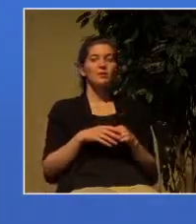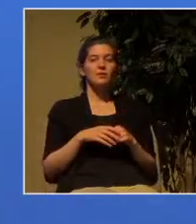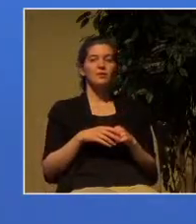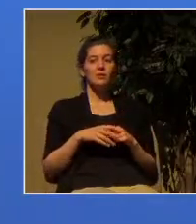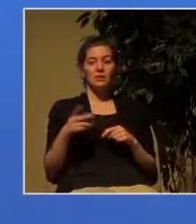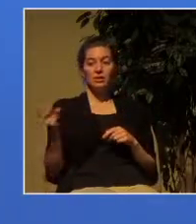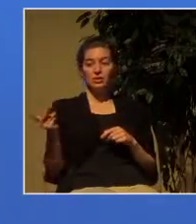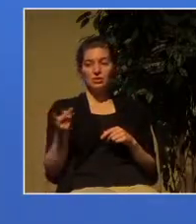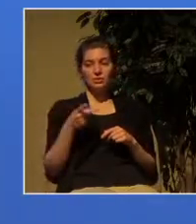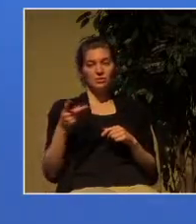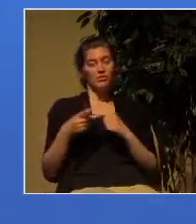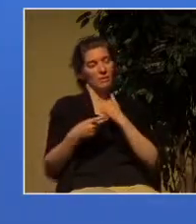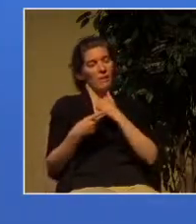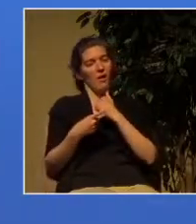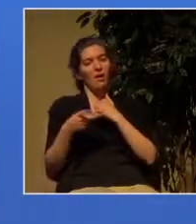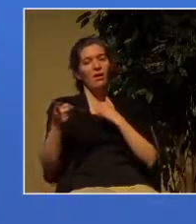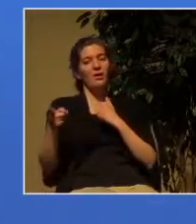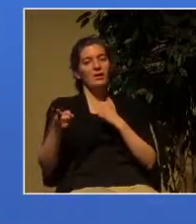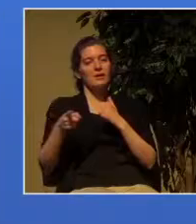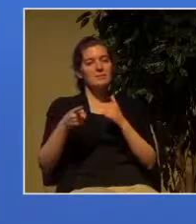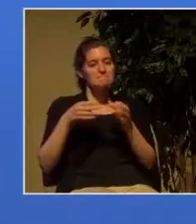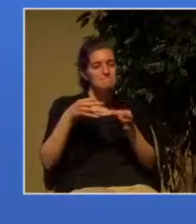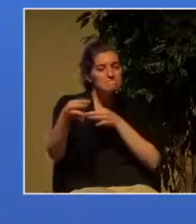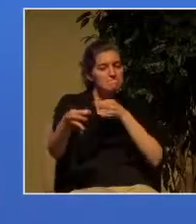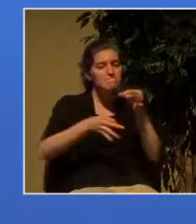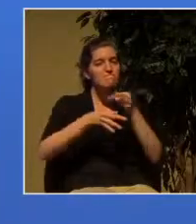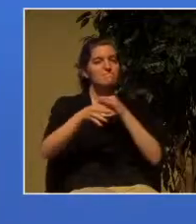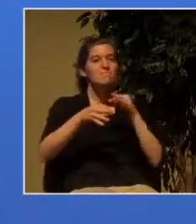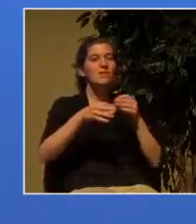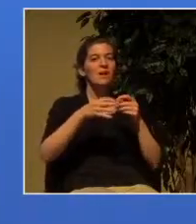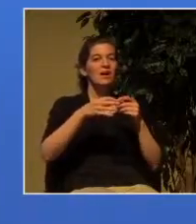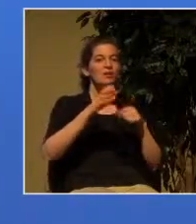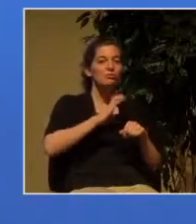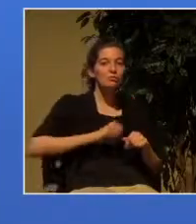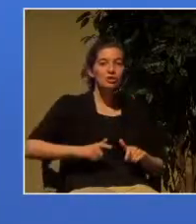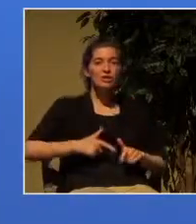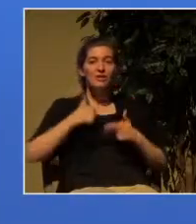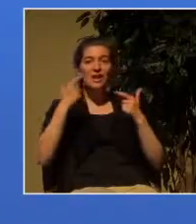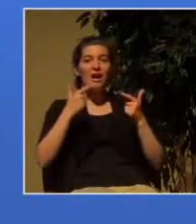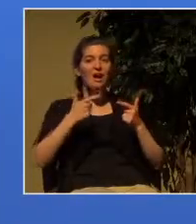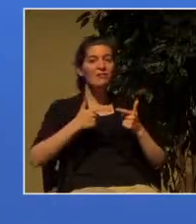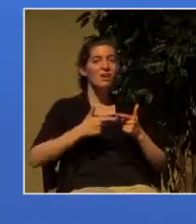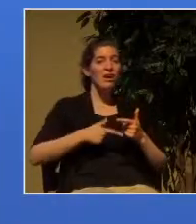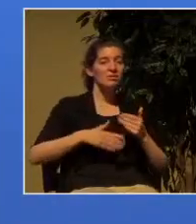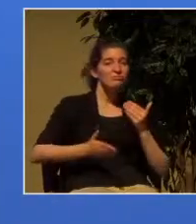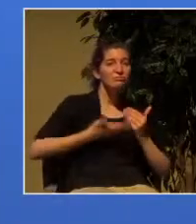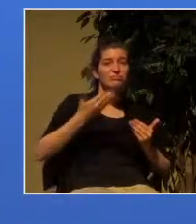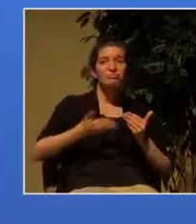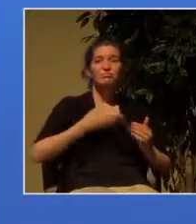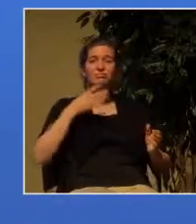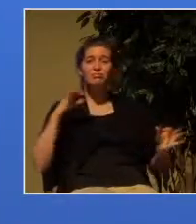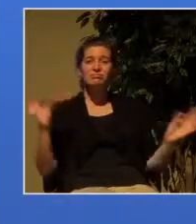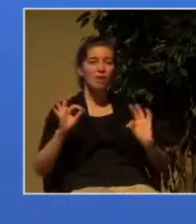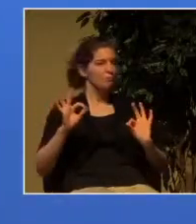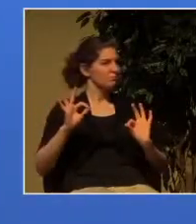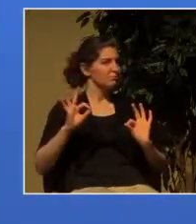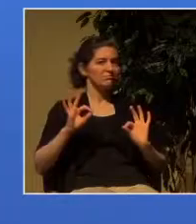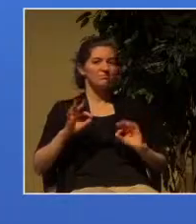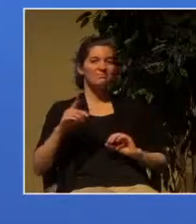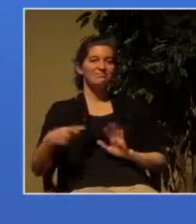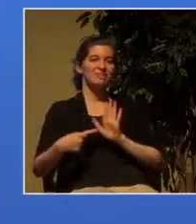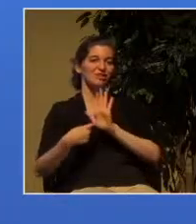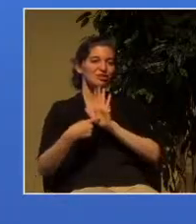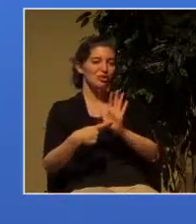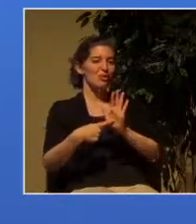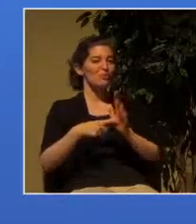the Christian life he gives them a very realistic picture of the Christian life he says we must go